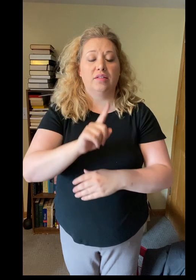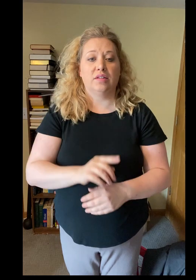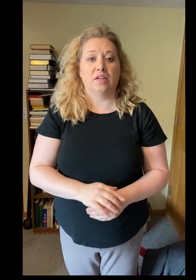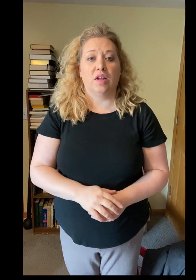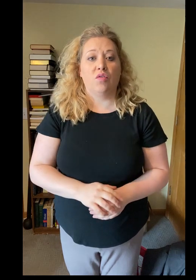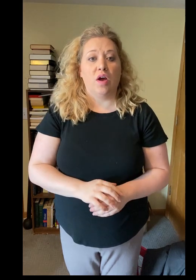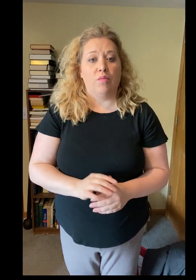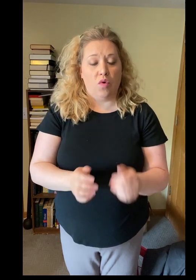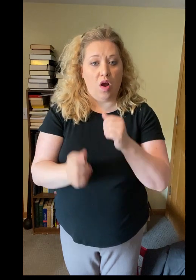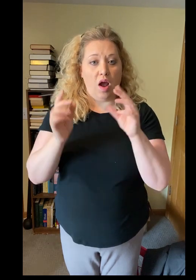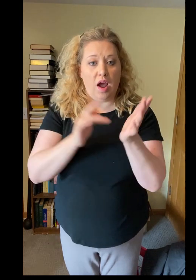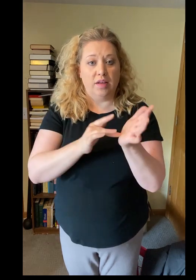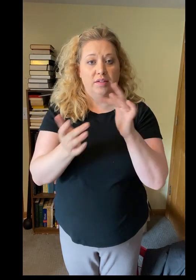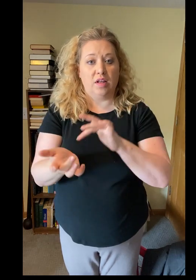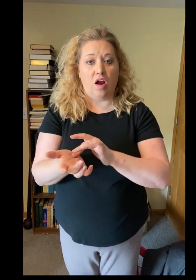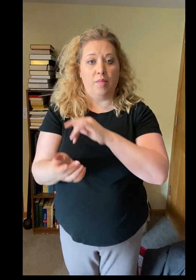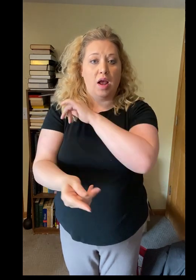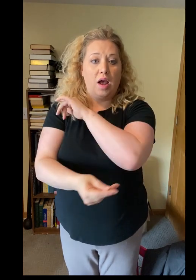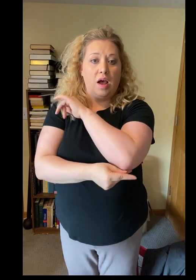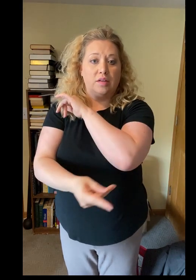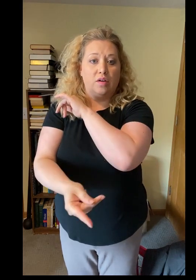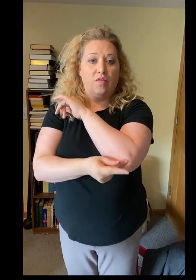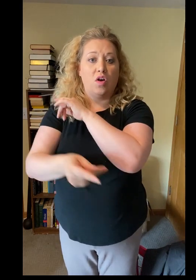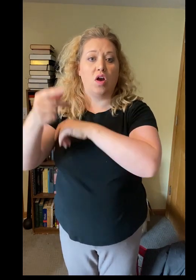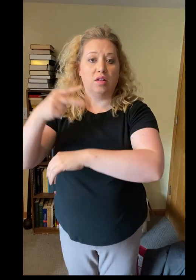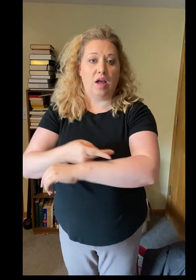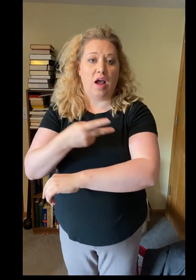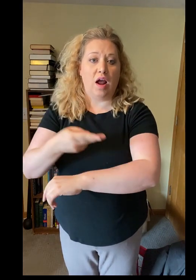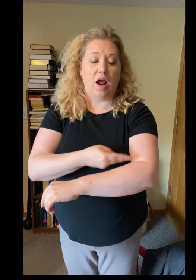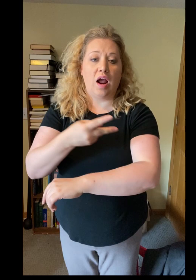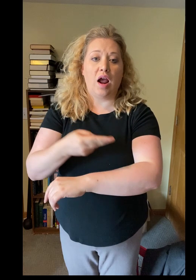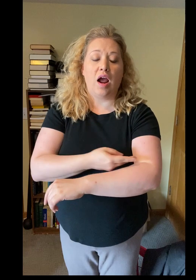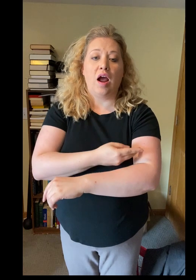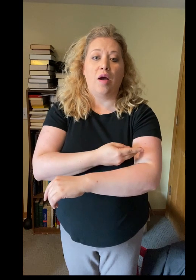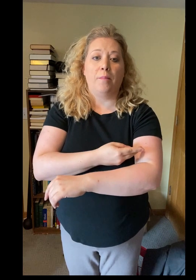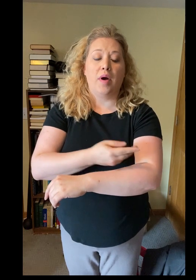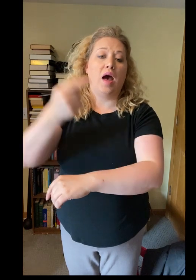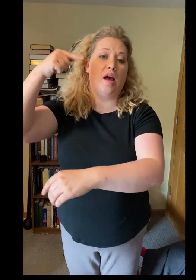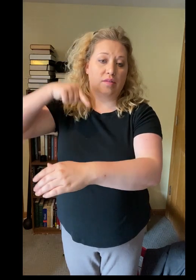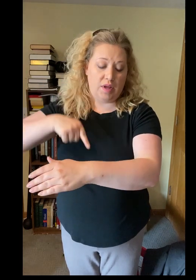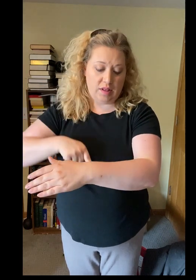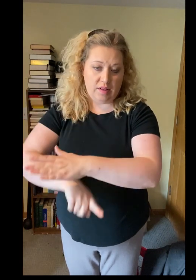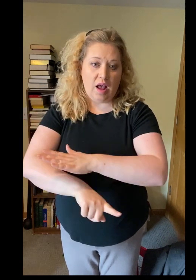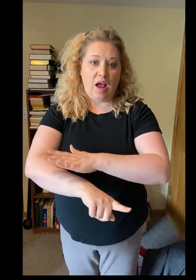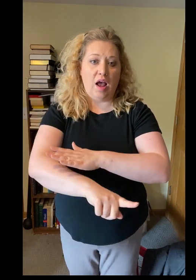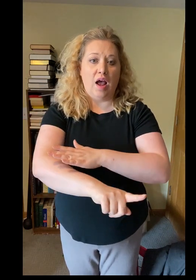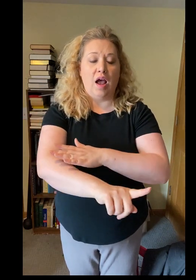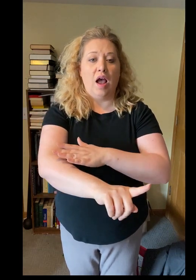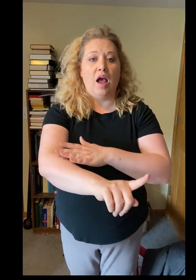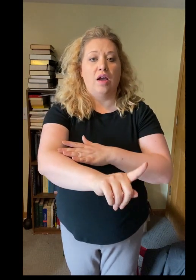For Christ our Passover now has been